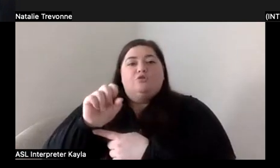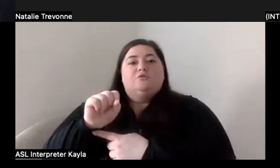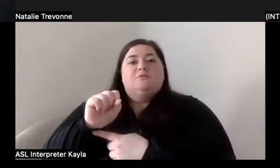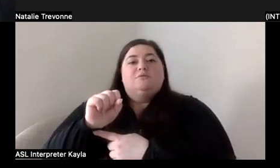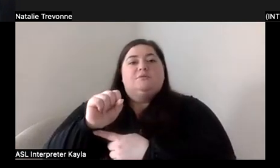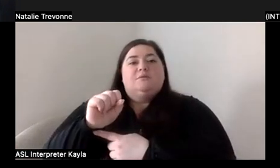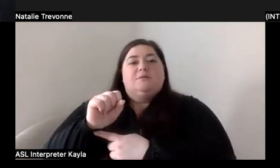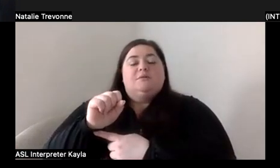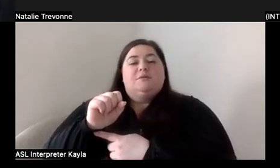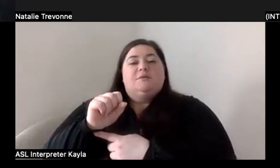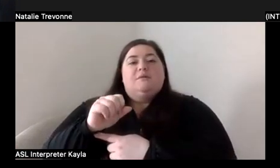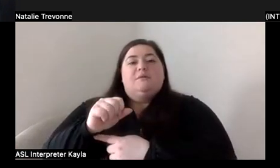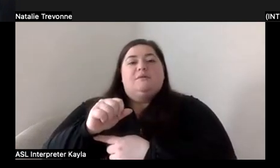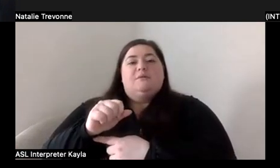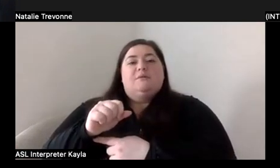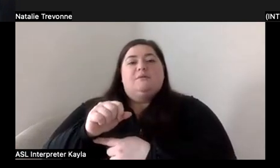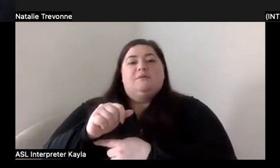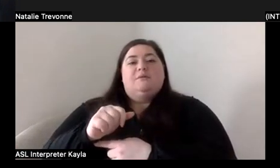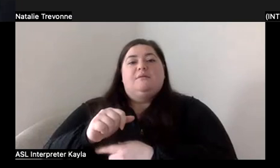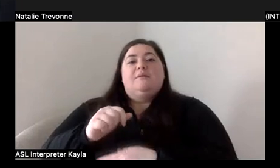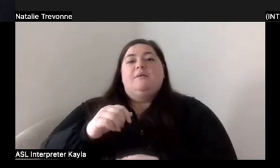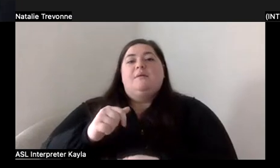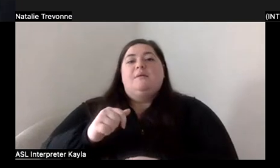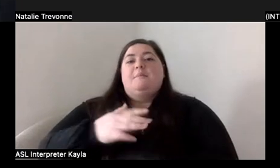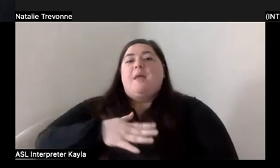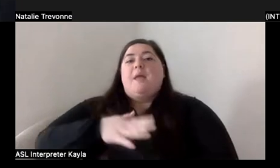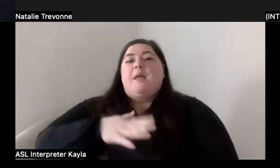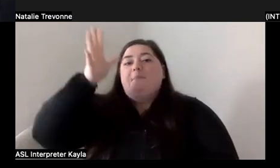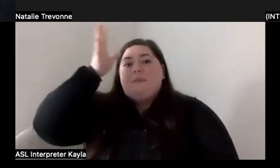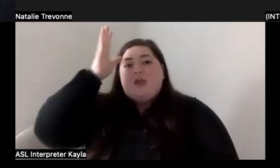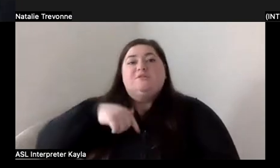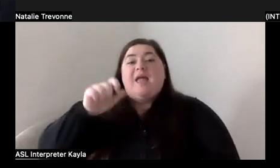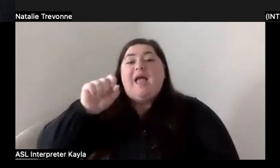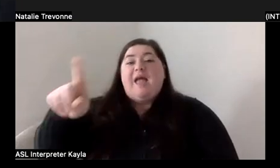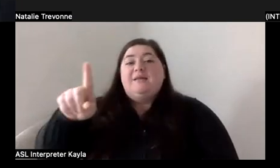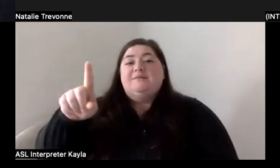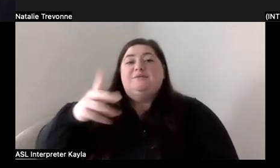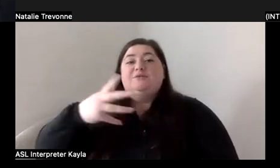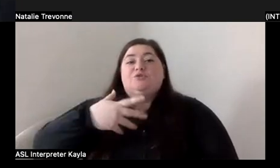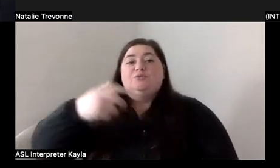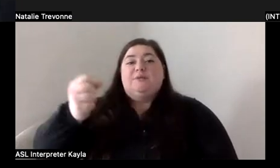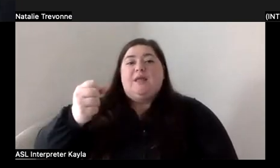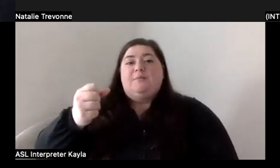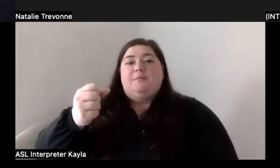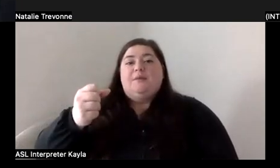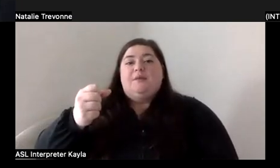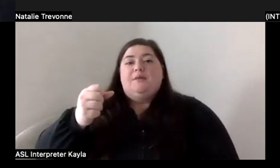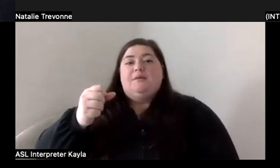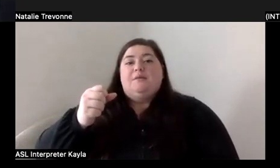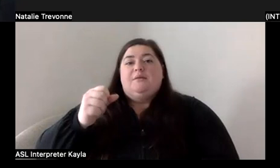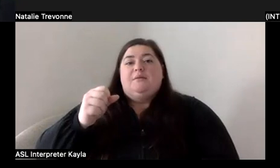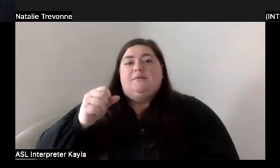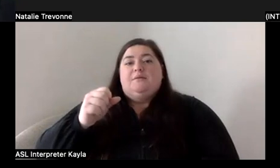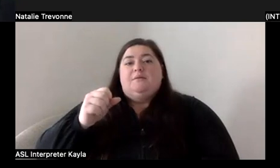I asked my parents, my parents, you know, take me to, you know, do, you know, get in the